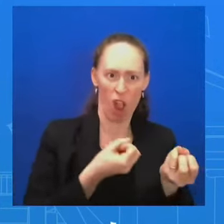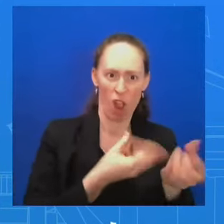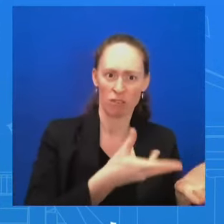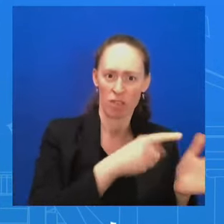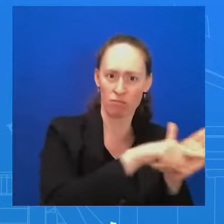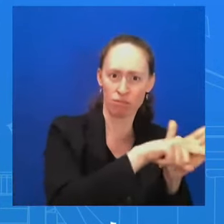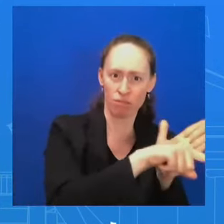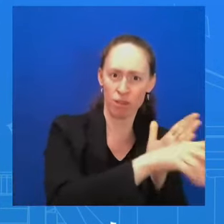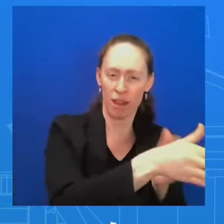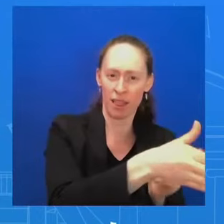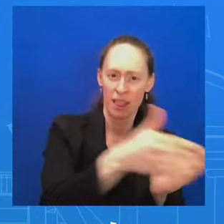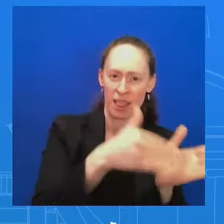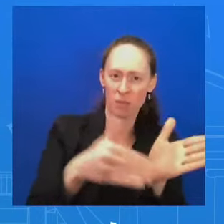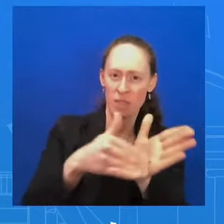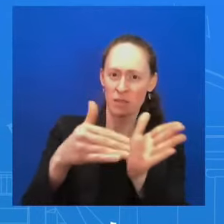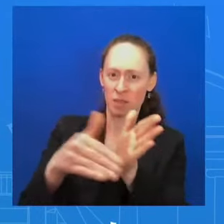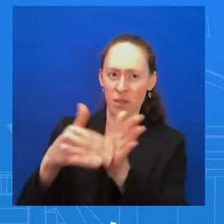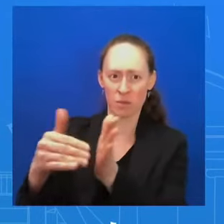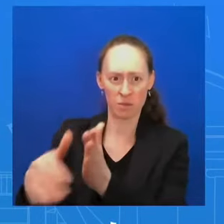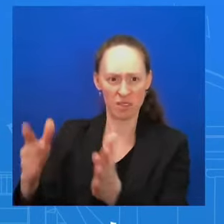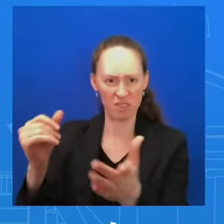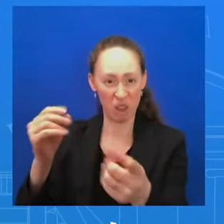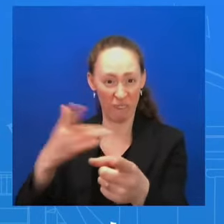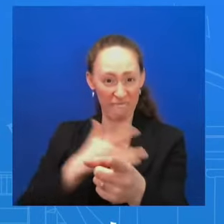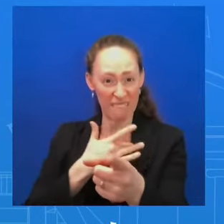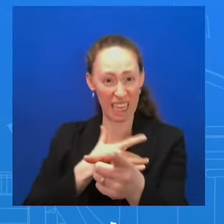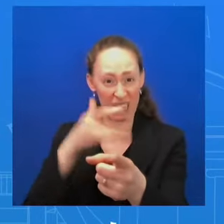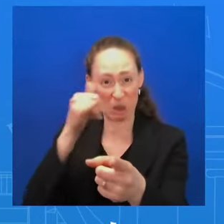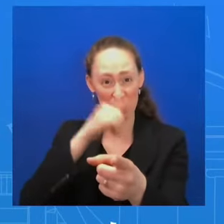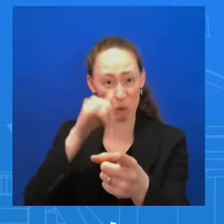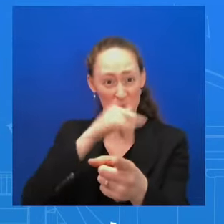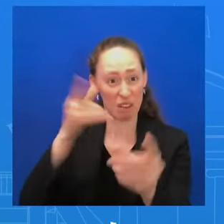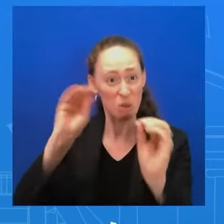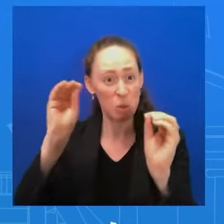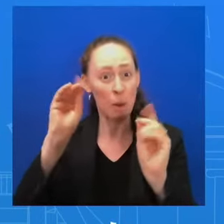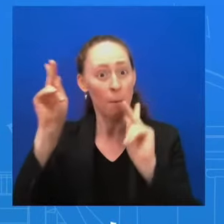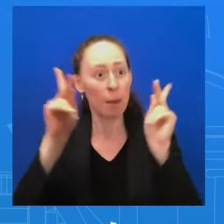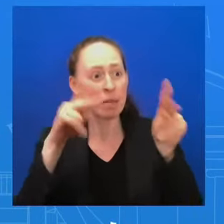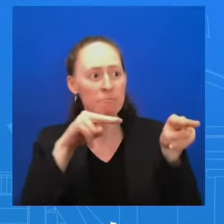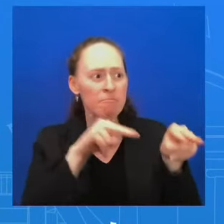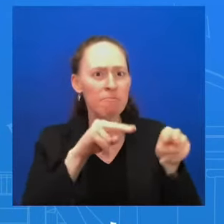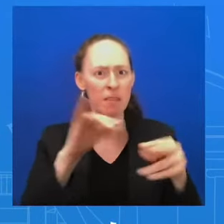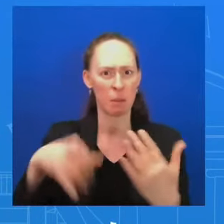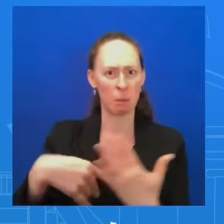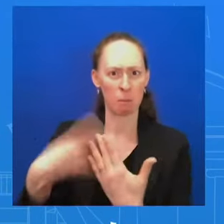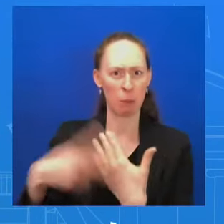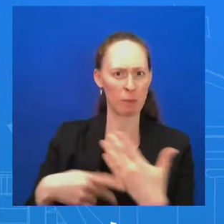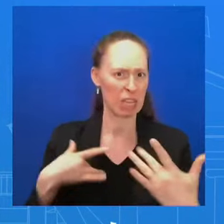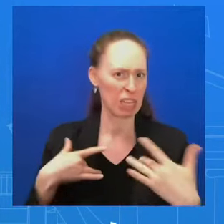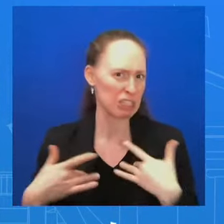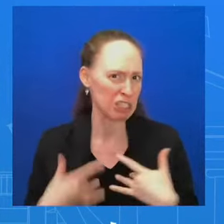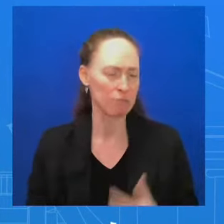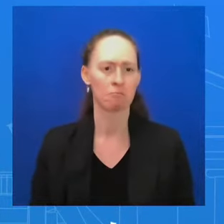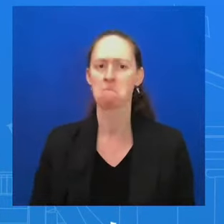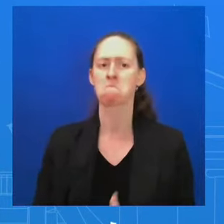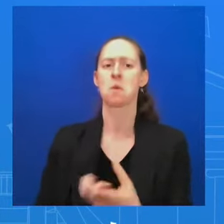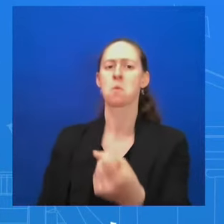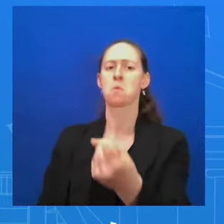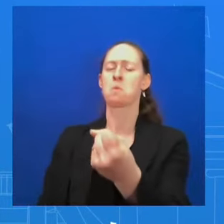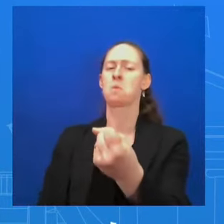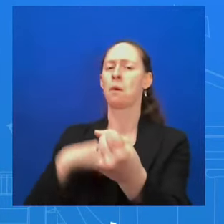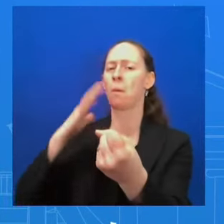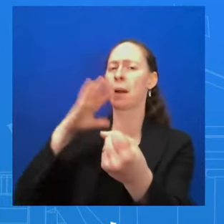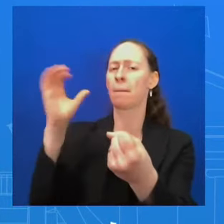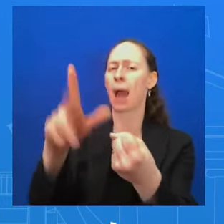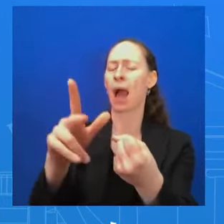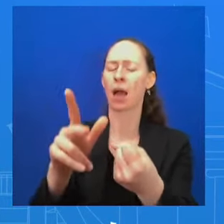this way without supervision? I'm not aware of it. You're going to have to let me take that question. We'll get back to you. Thank you so much, John. I'm going to start with the trilateral summit, then I'm